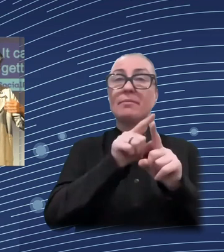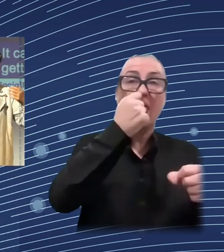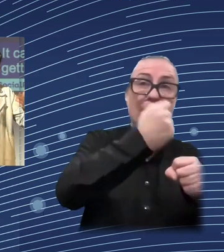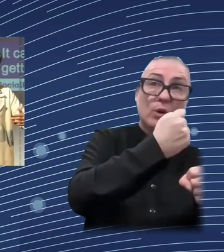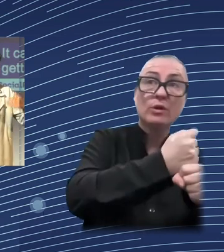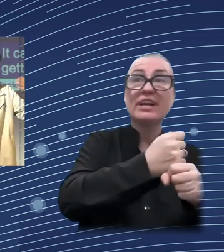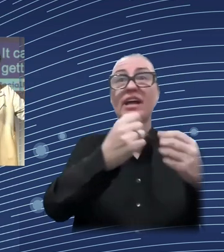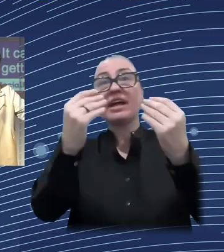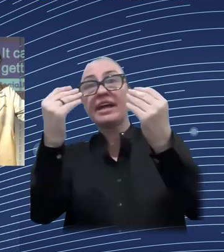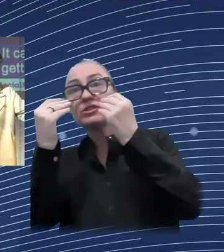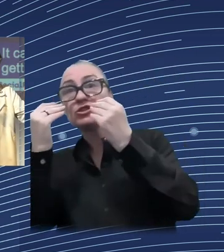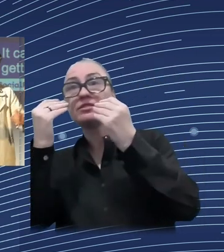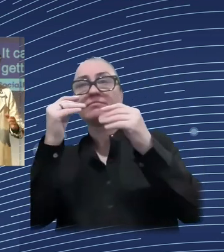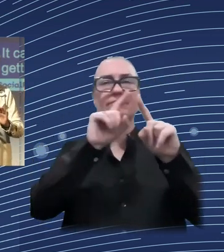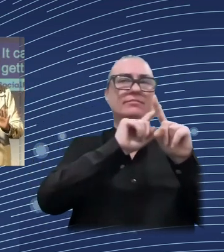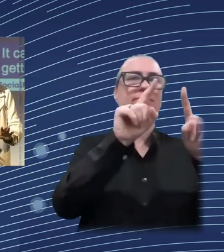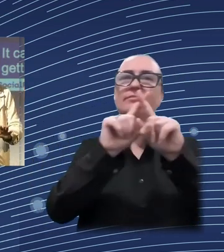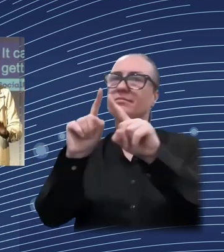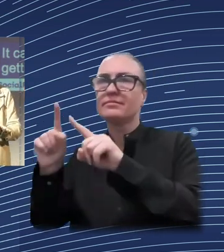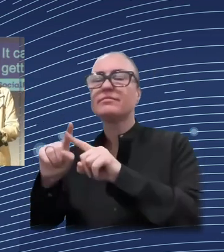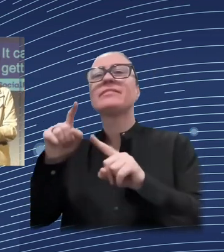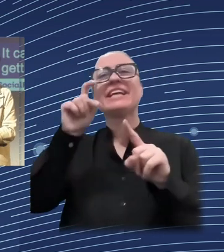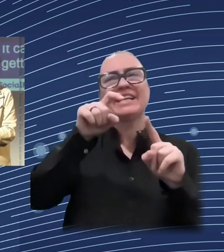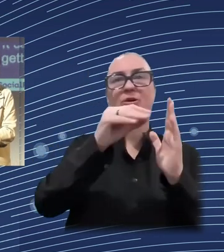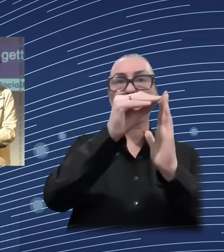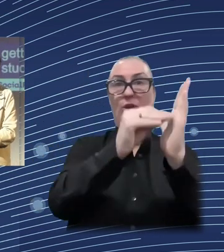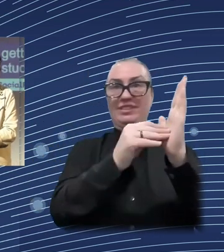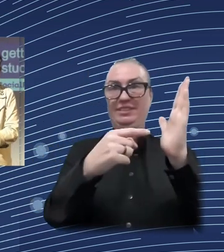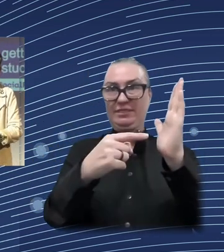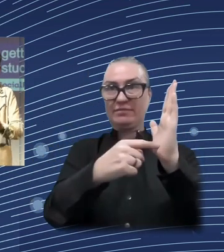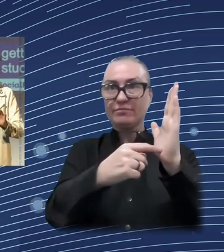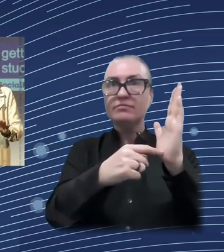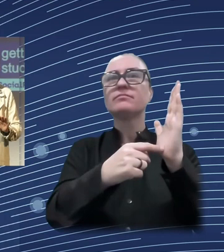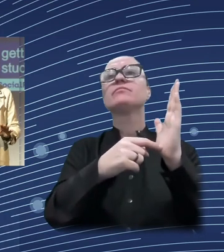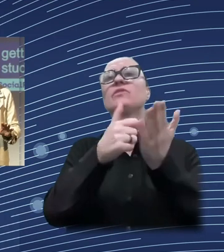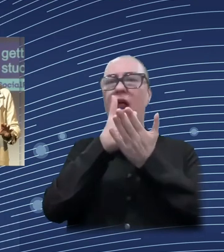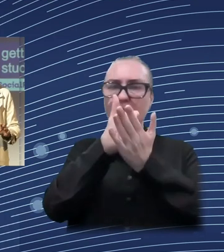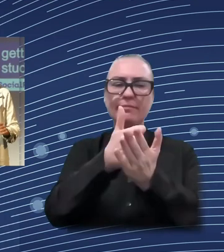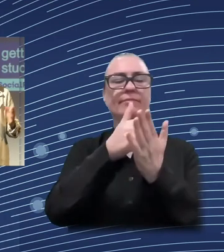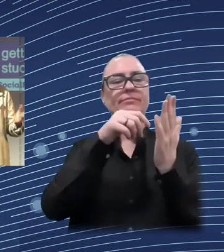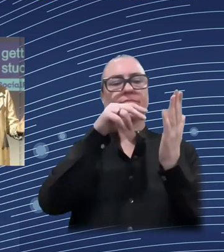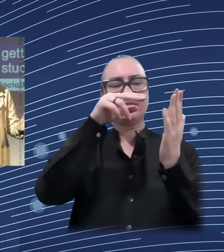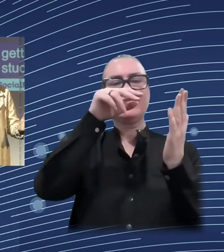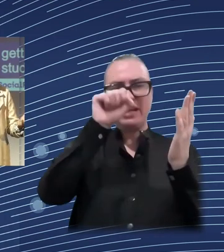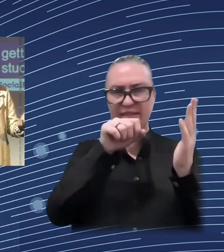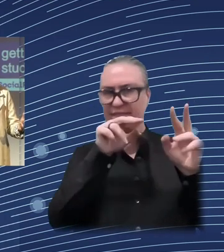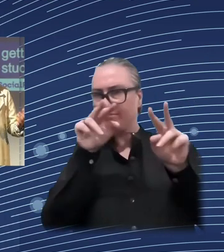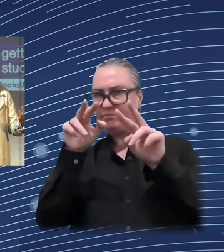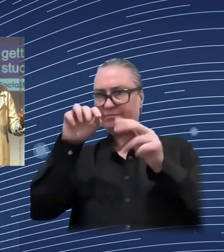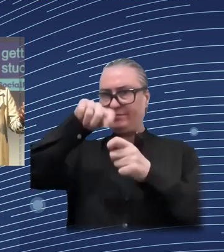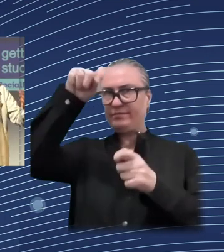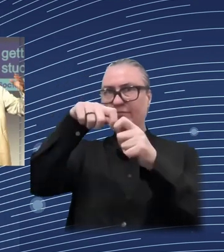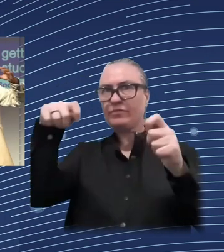studies before scaling up. That's the only way that you can convince them to do a pilot study. And then a pilot study